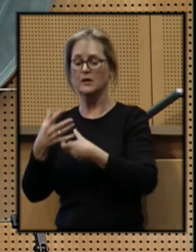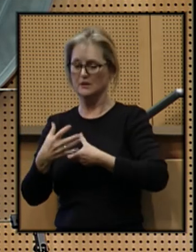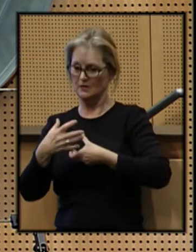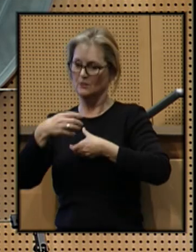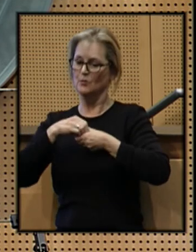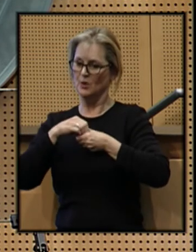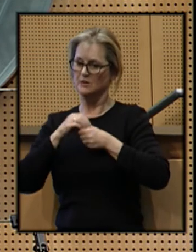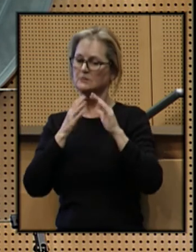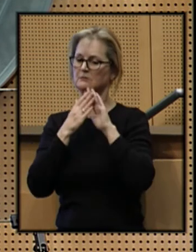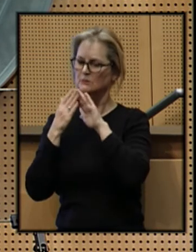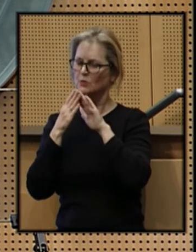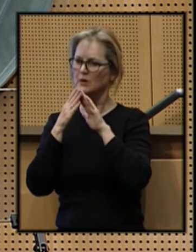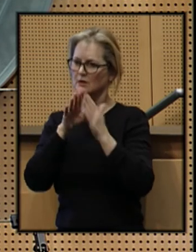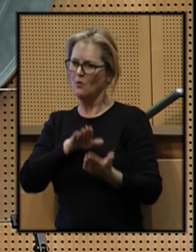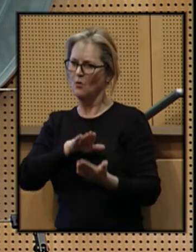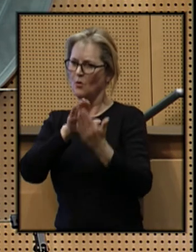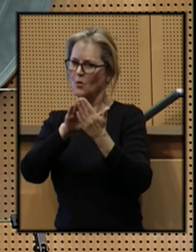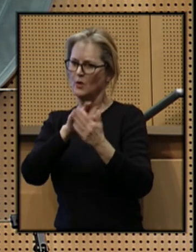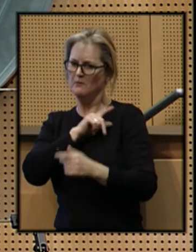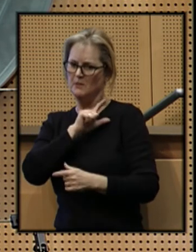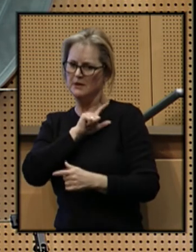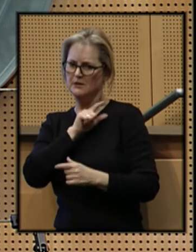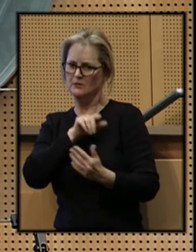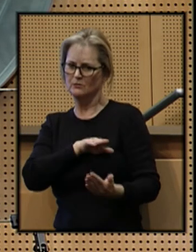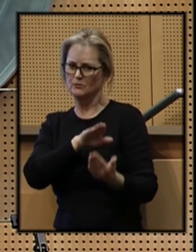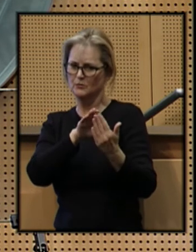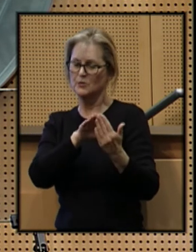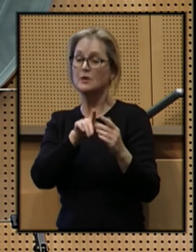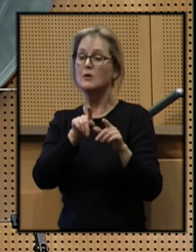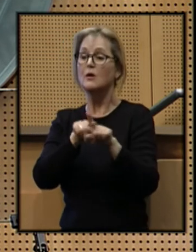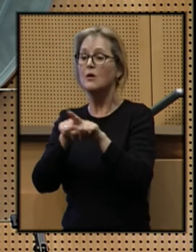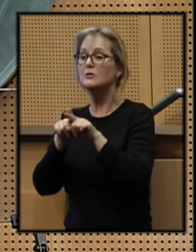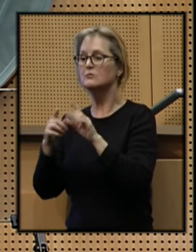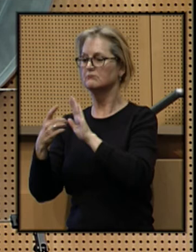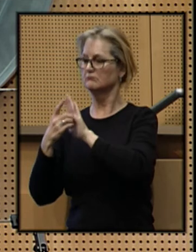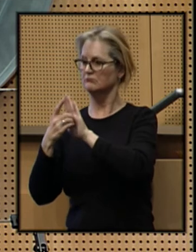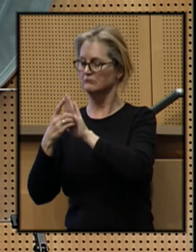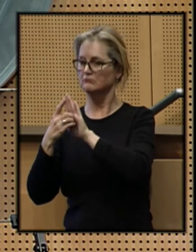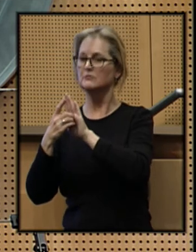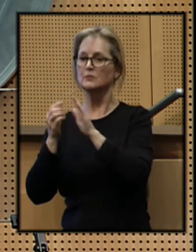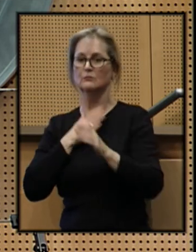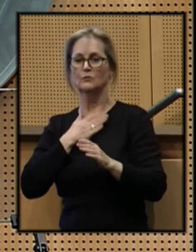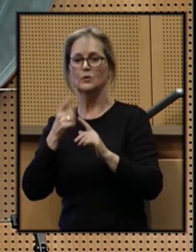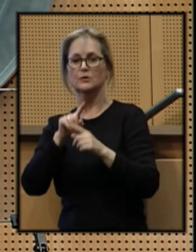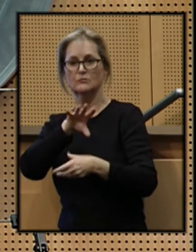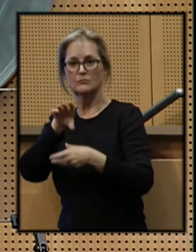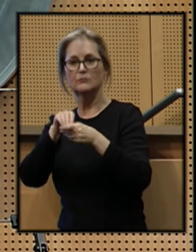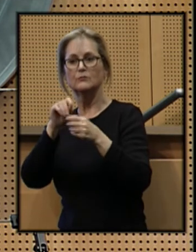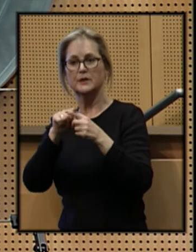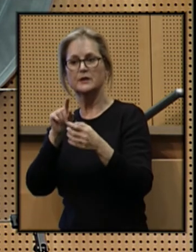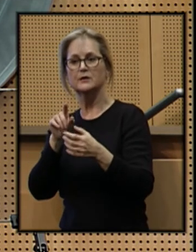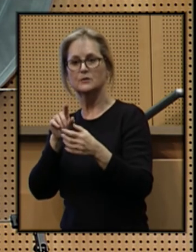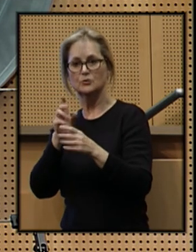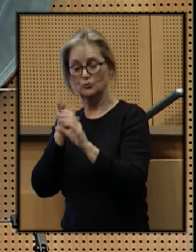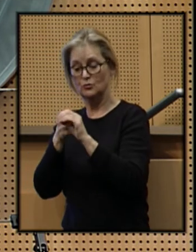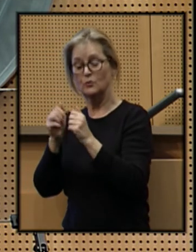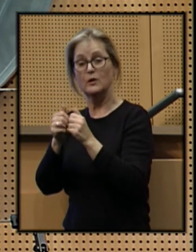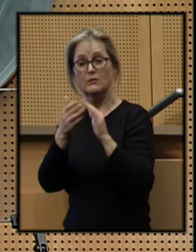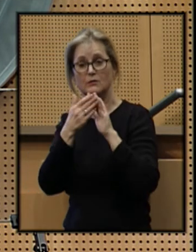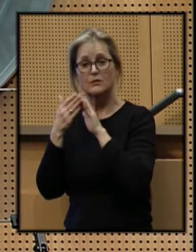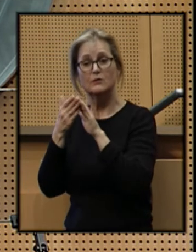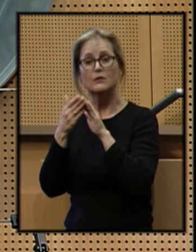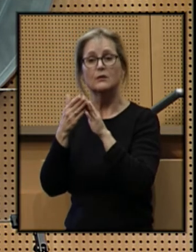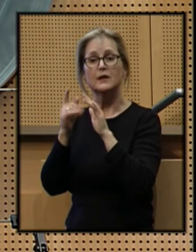a community-oriented policing approach, but has demonstrated a willingness to engage and join with the community